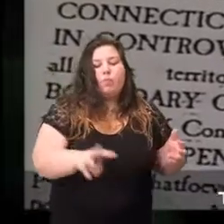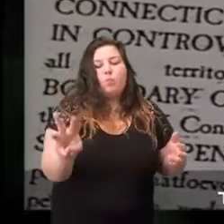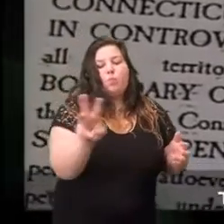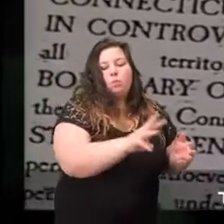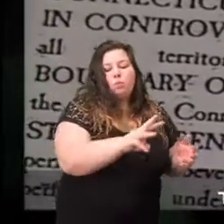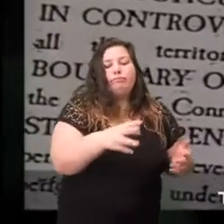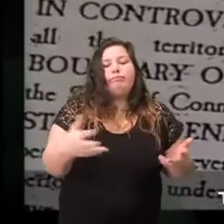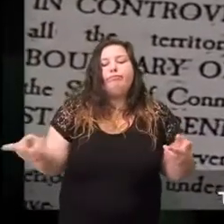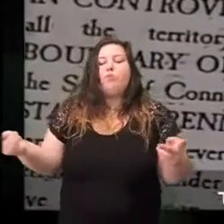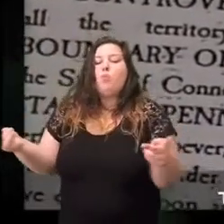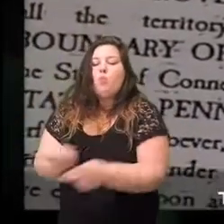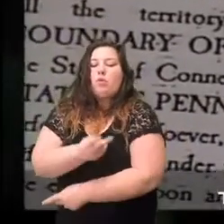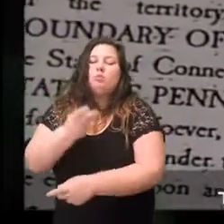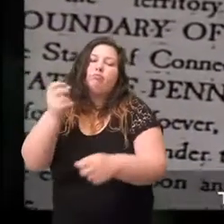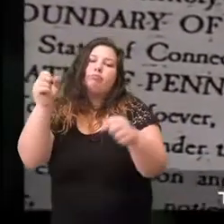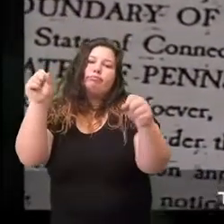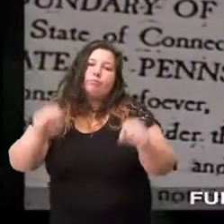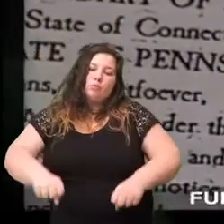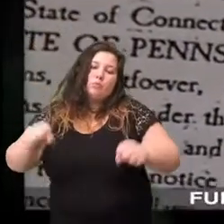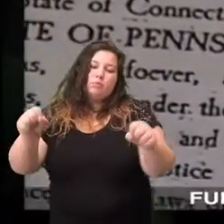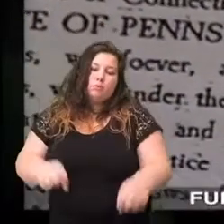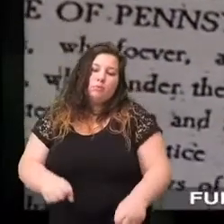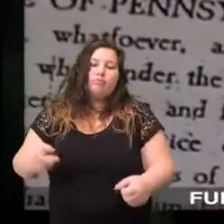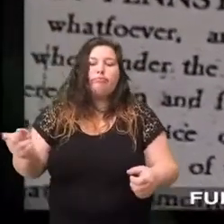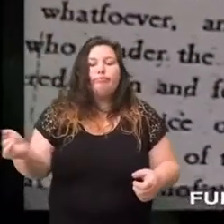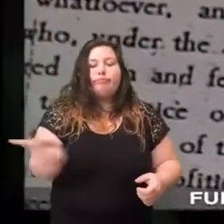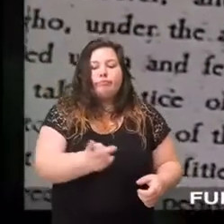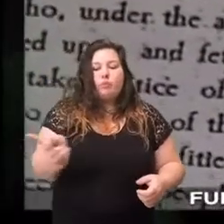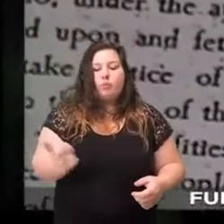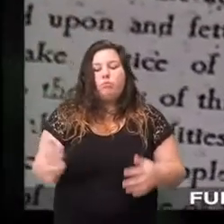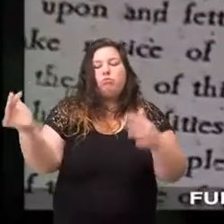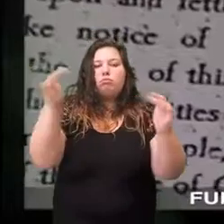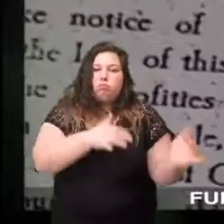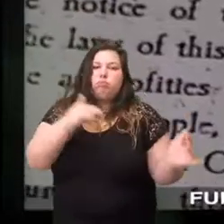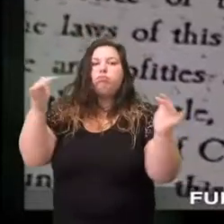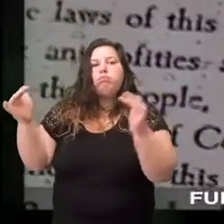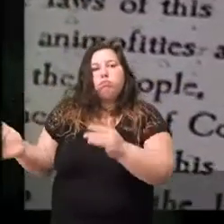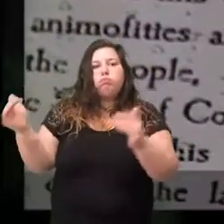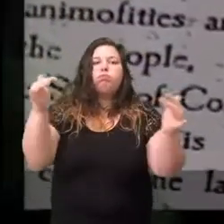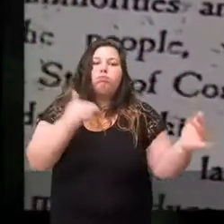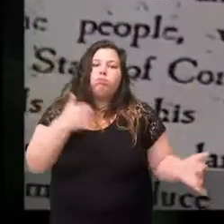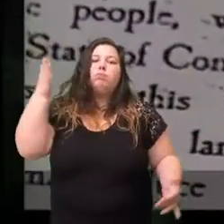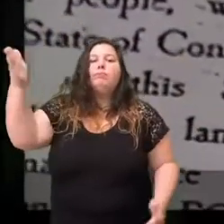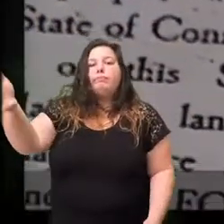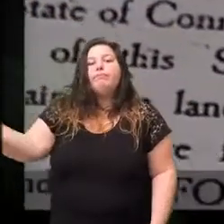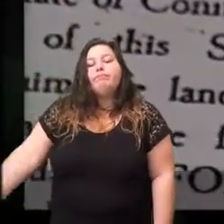west it is clear that these might become full-fledged shooting wars